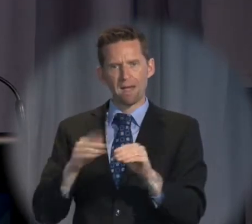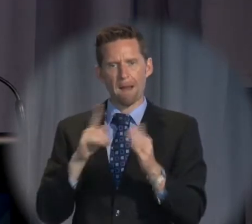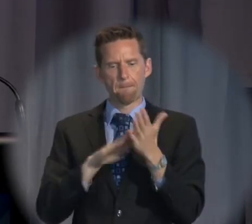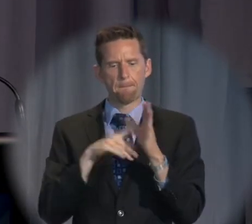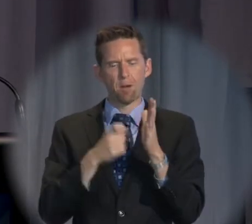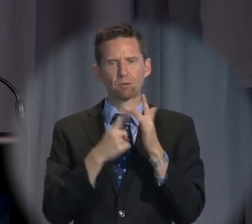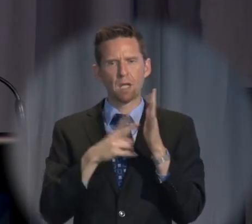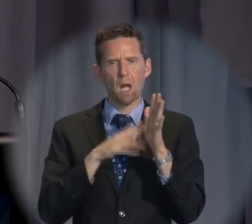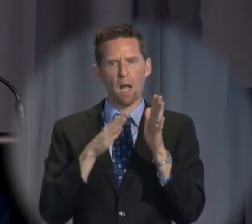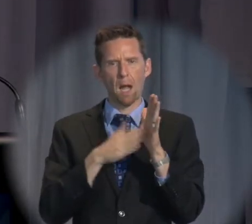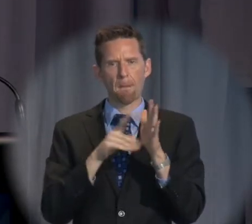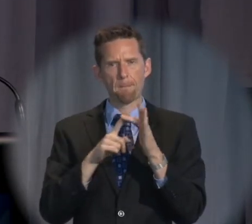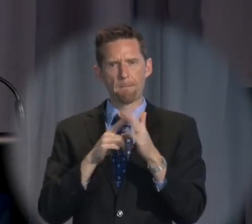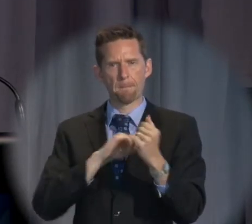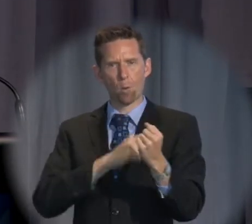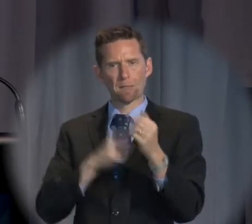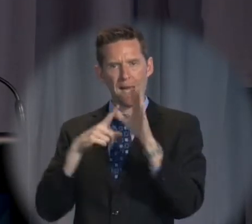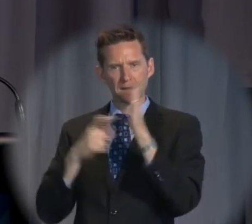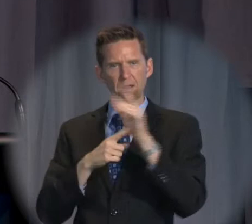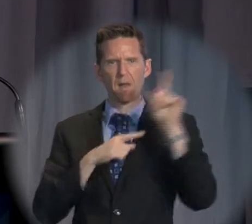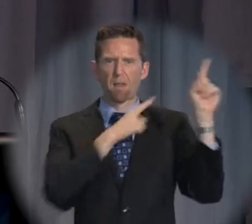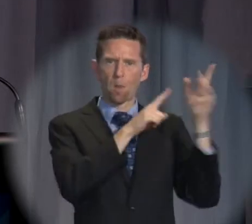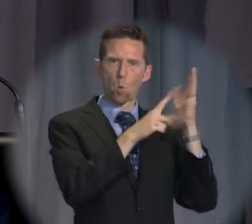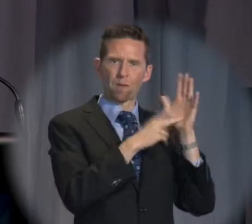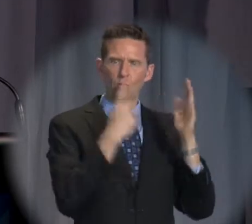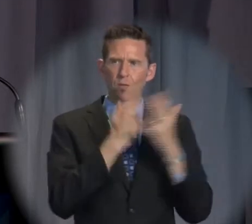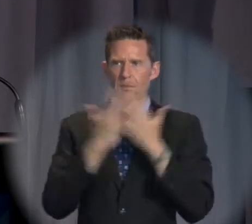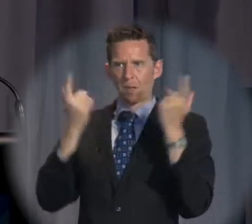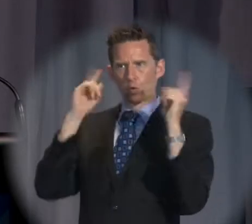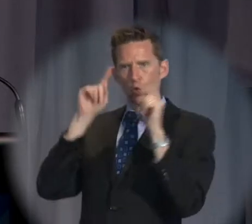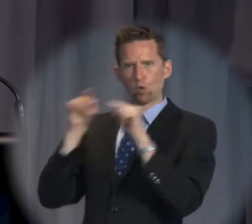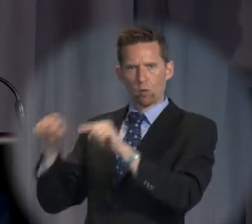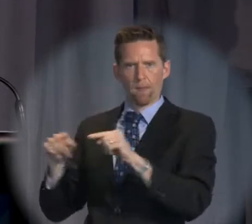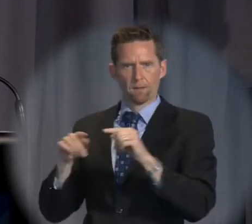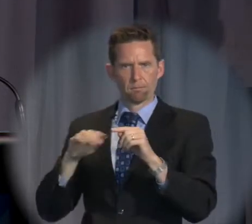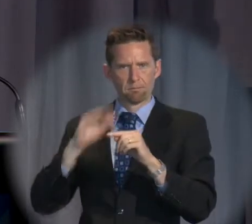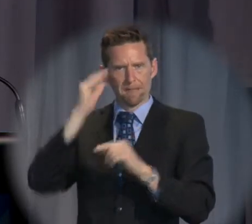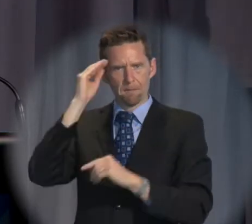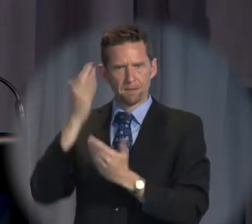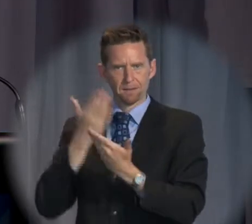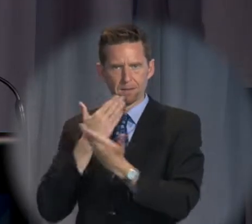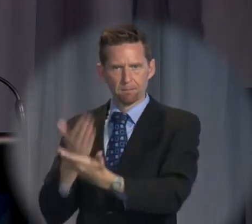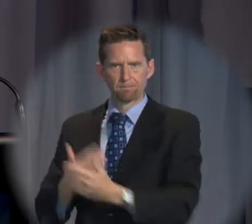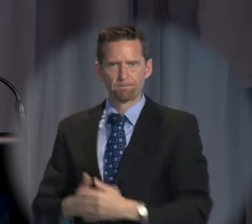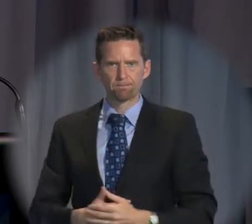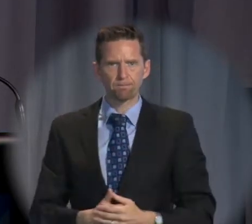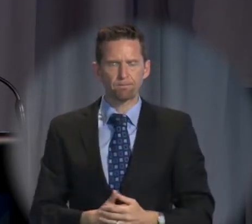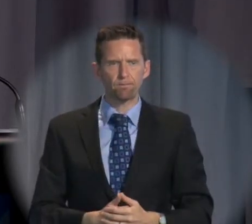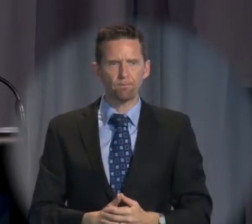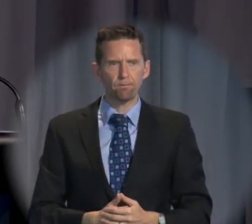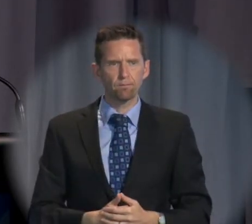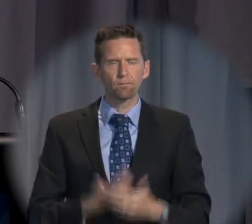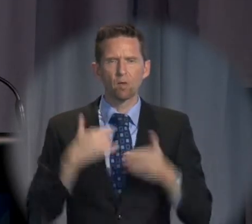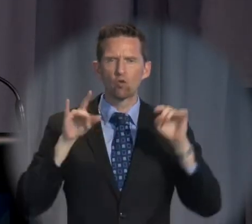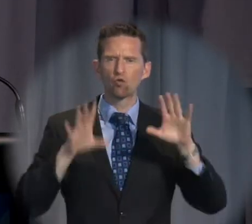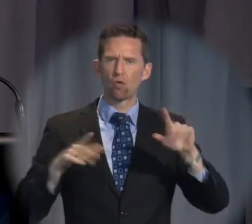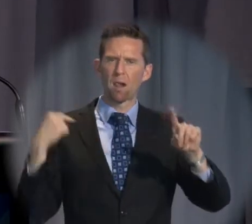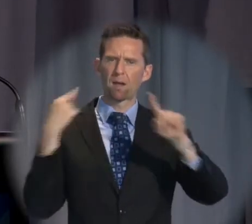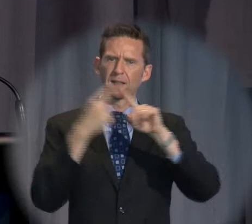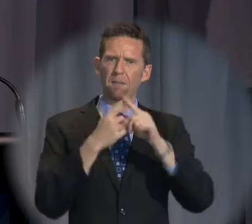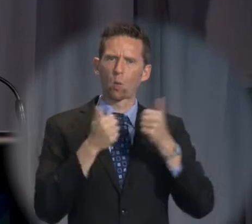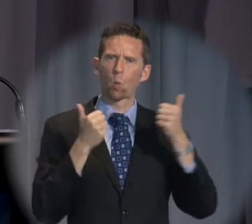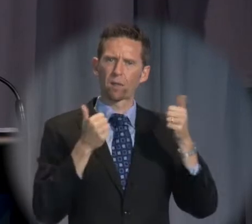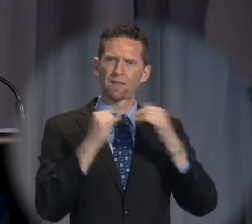was, of course, to say that it was of great concern to that committee. As I said, Australia's traditionally been a good international